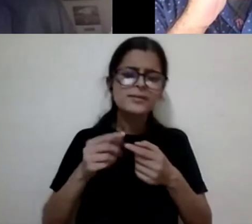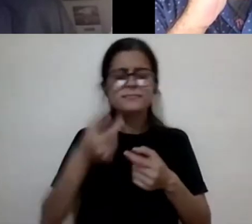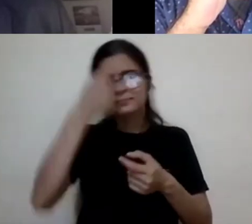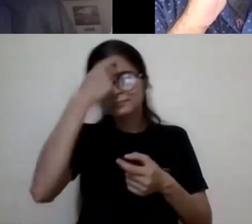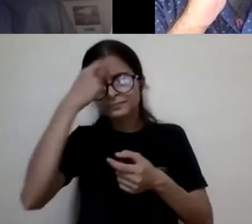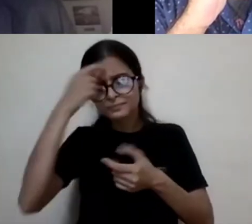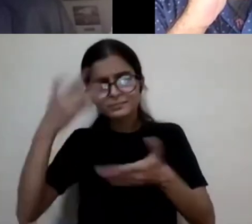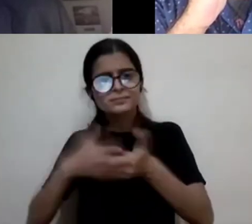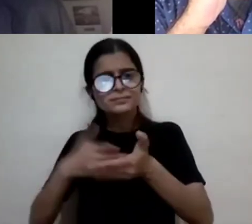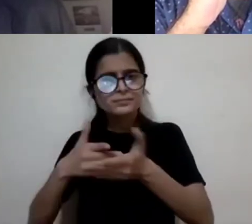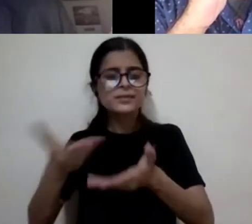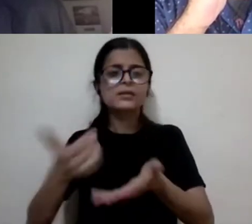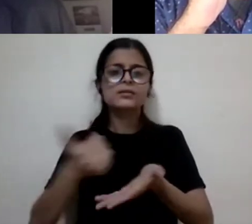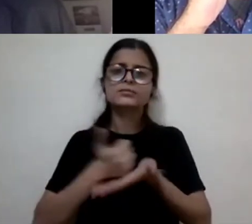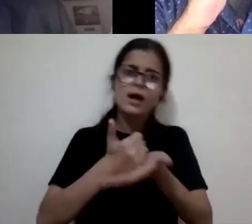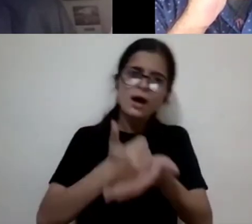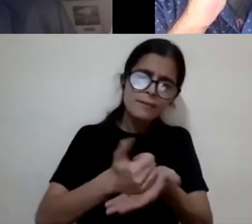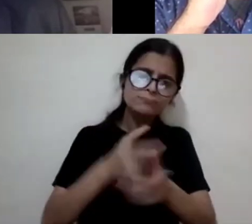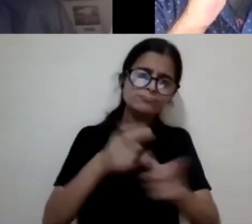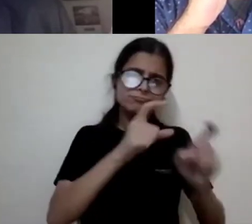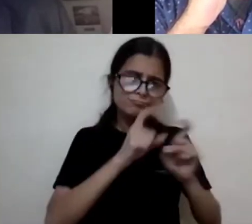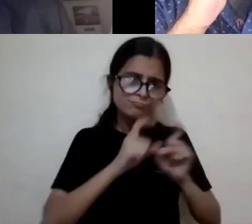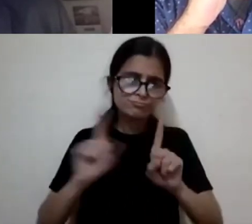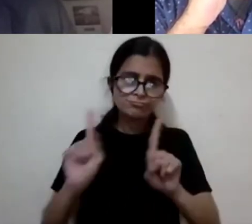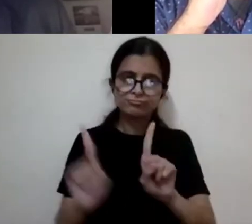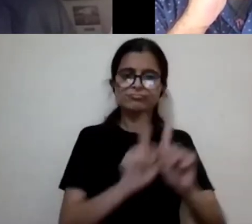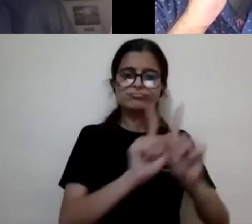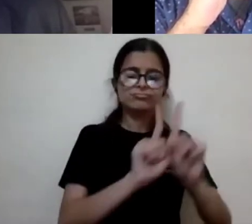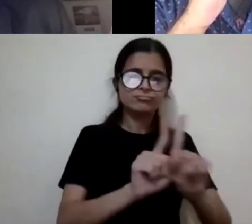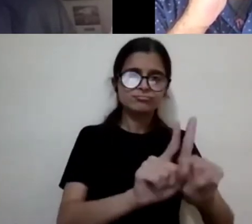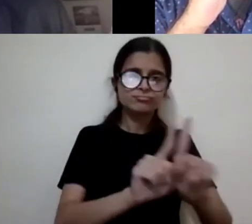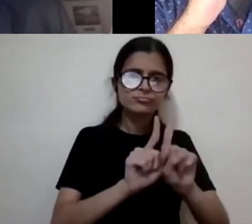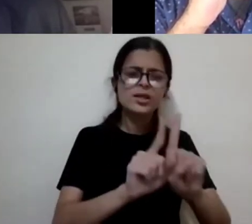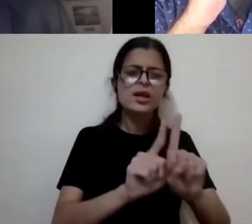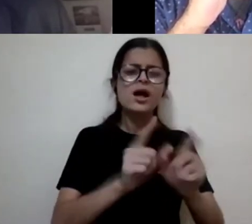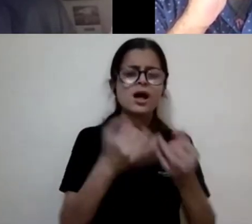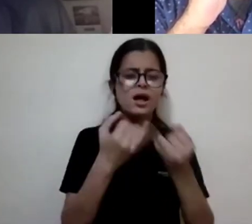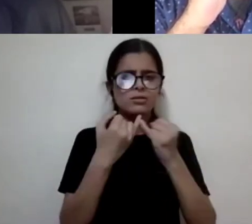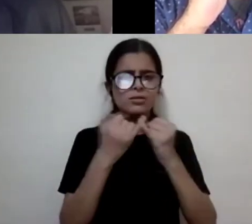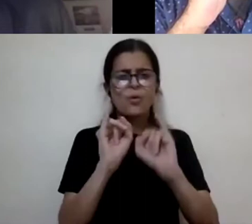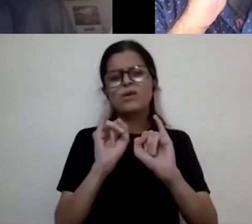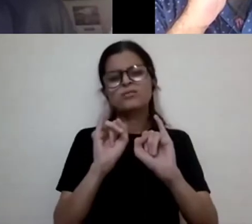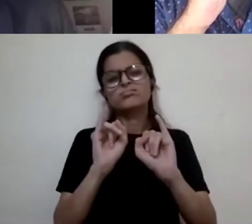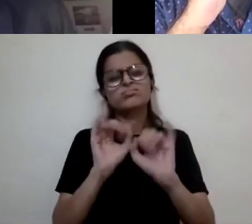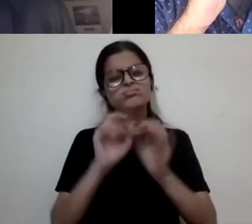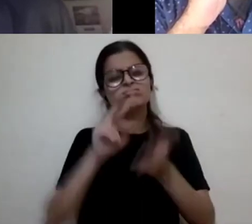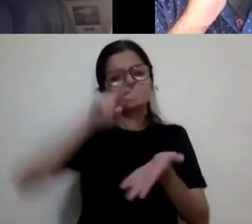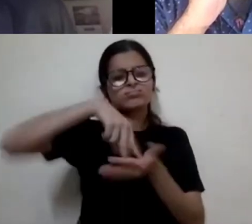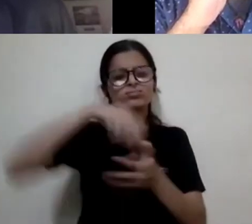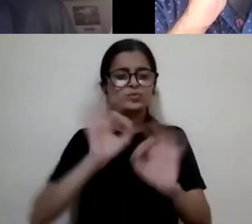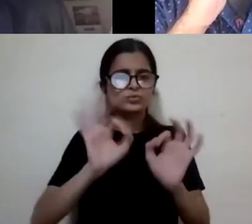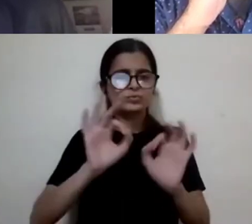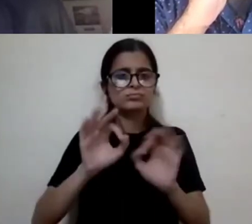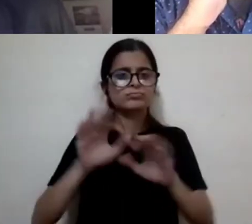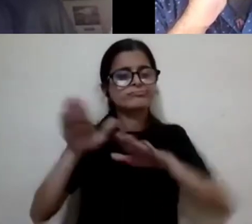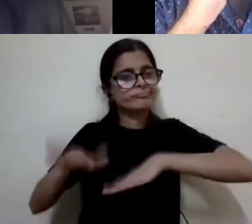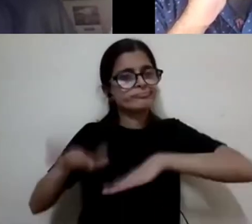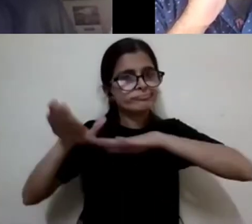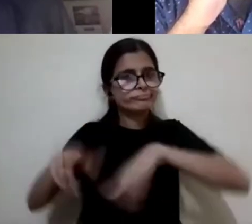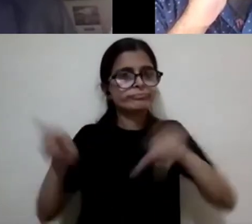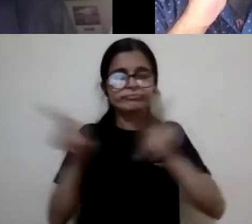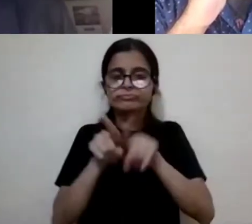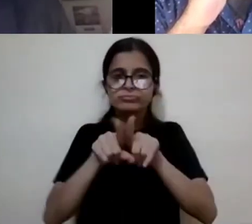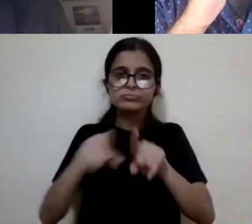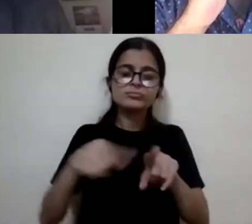help, uh, caretaking, we're not independent, you know, I think that all is very positive. And then I think a shout out for people with OCD,